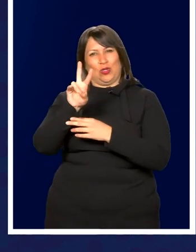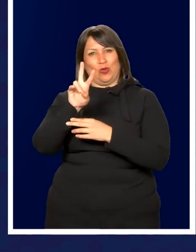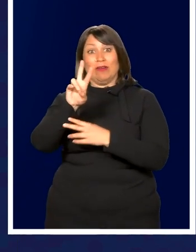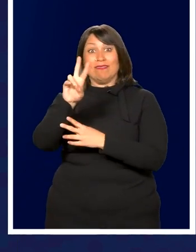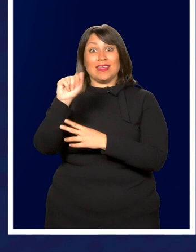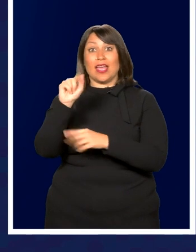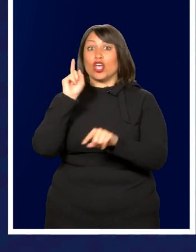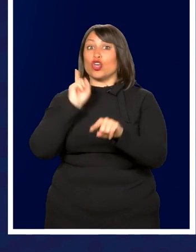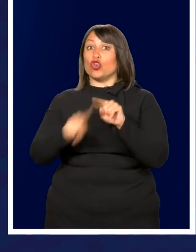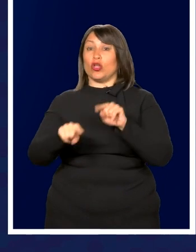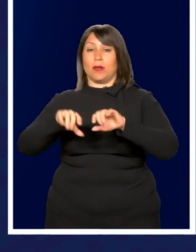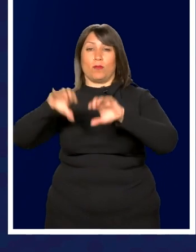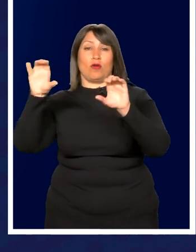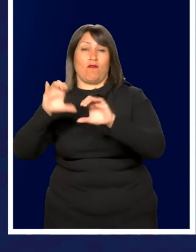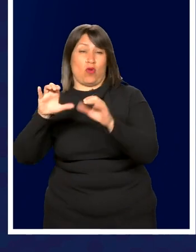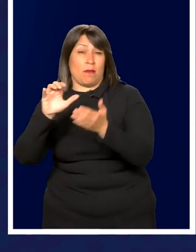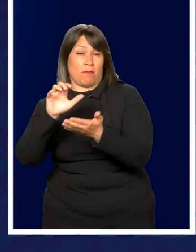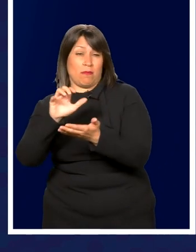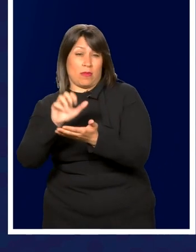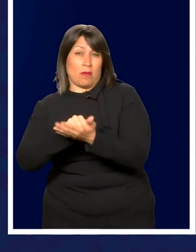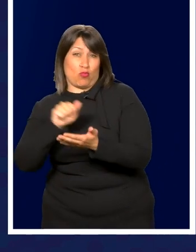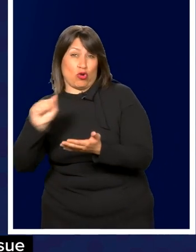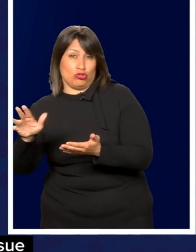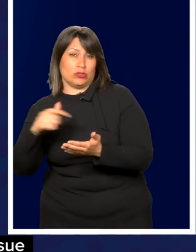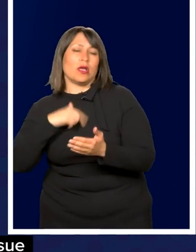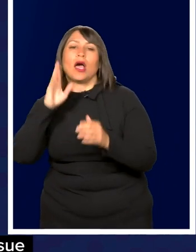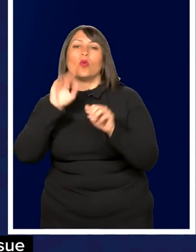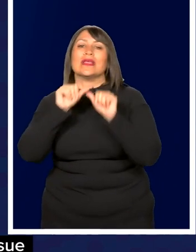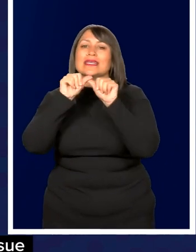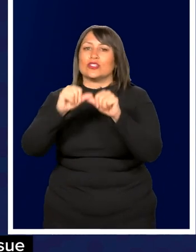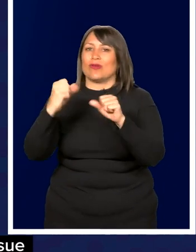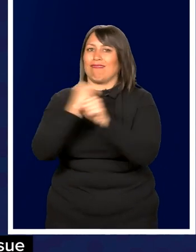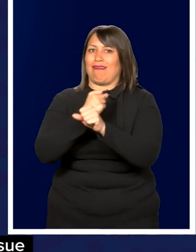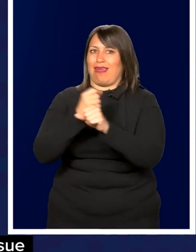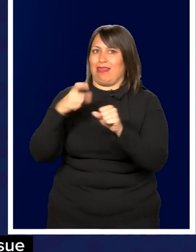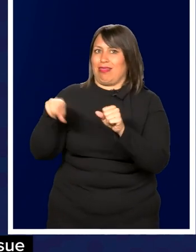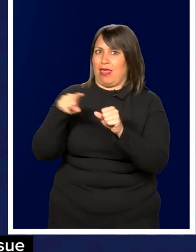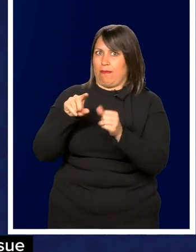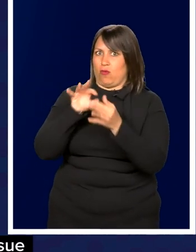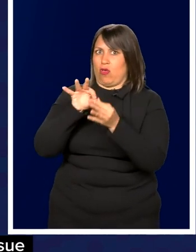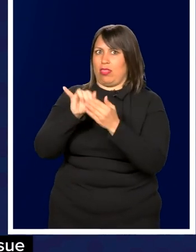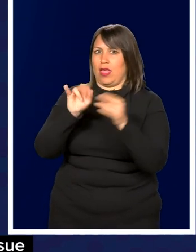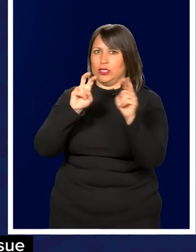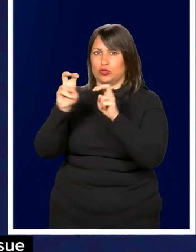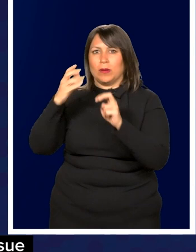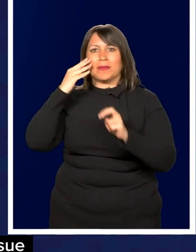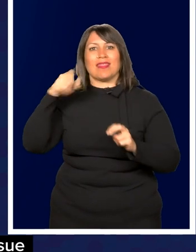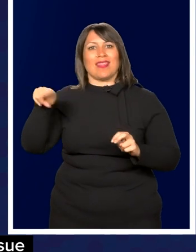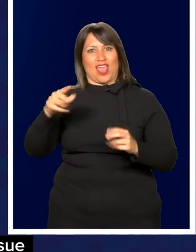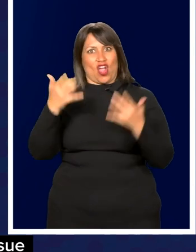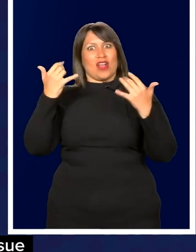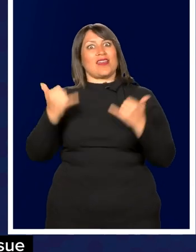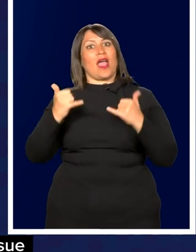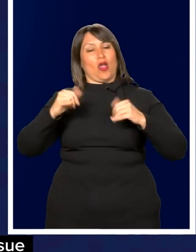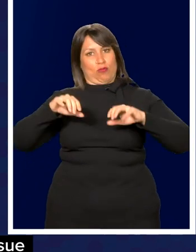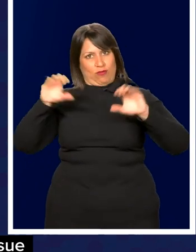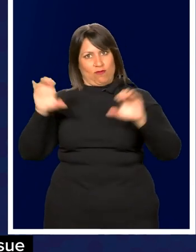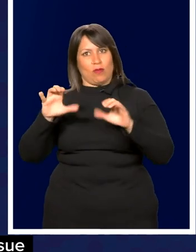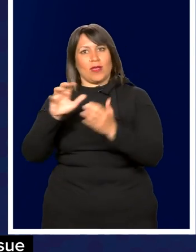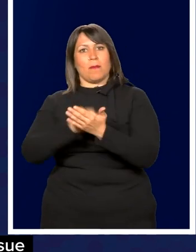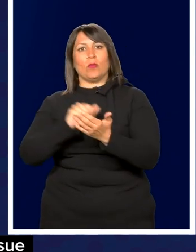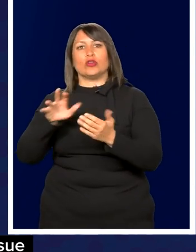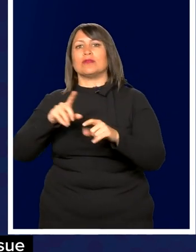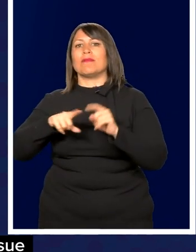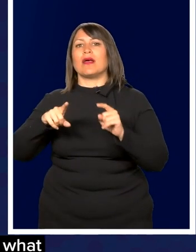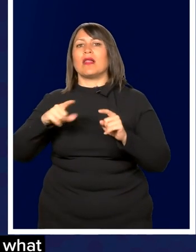VA cannot perform abortions. And I will continue to fight them on that issue because they are now performing